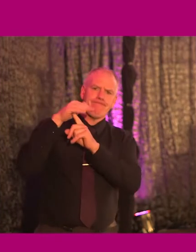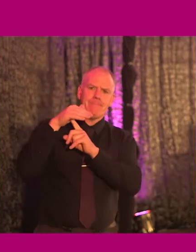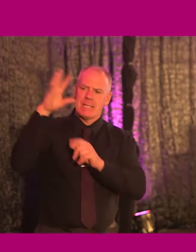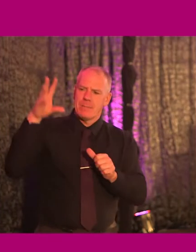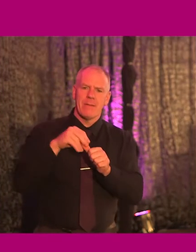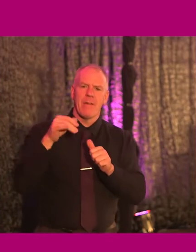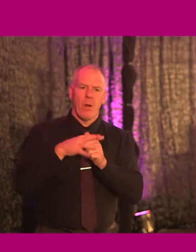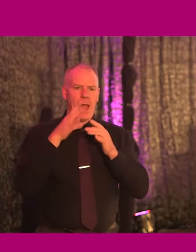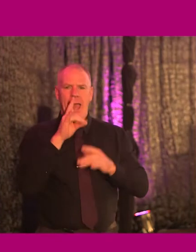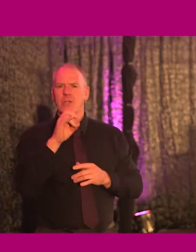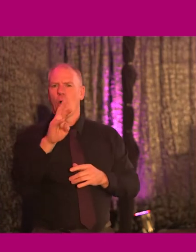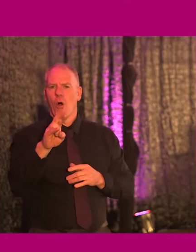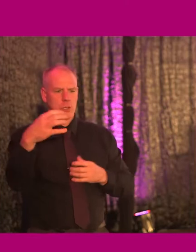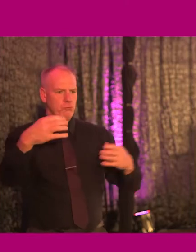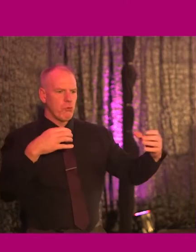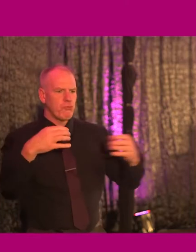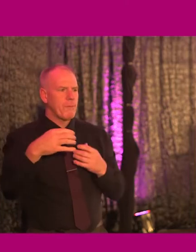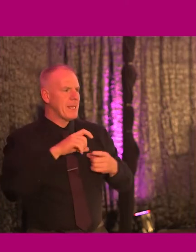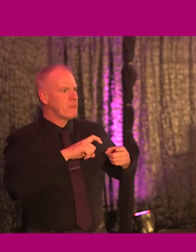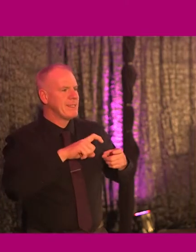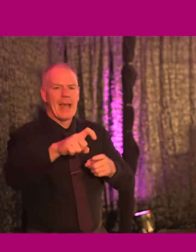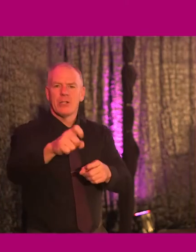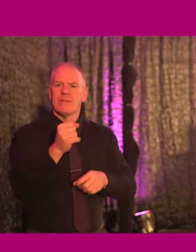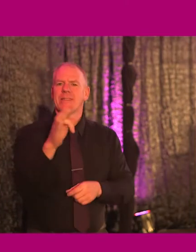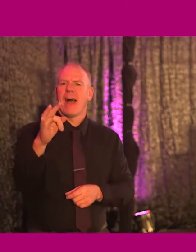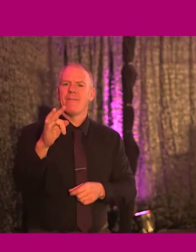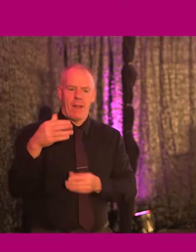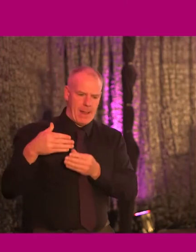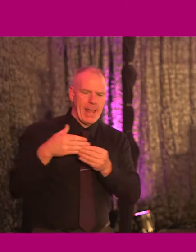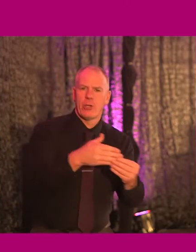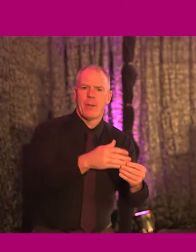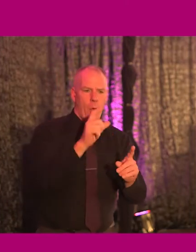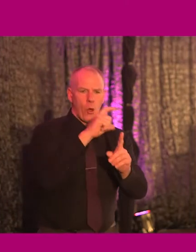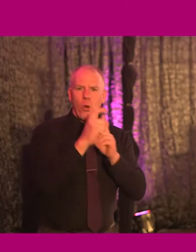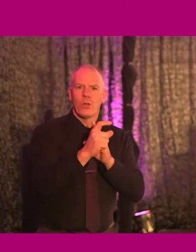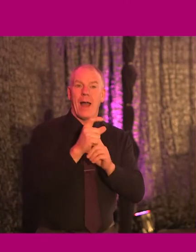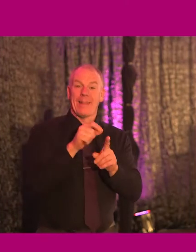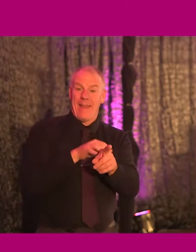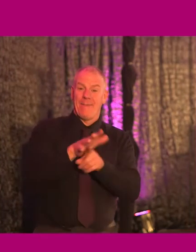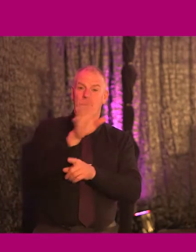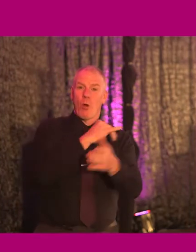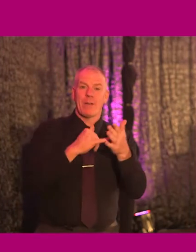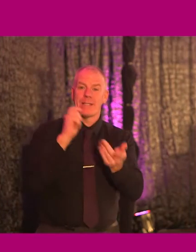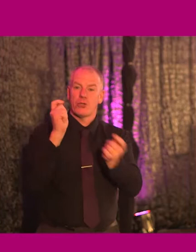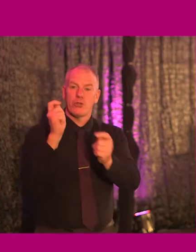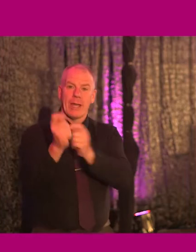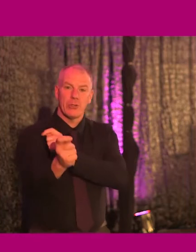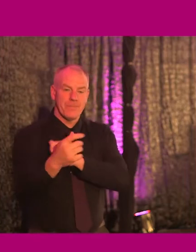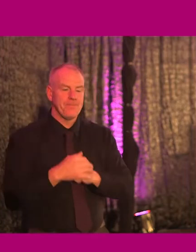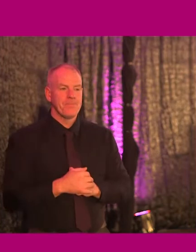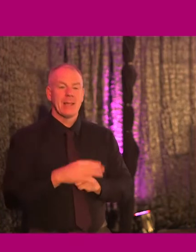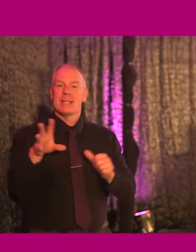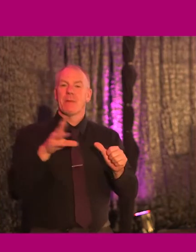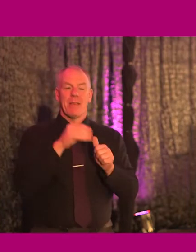resources, recruitment and retention, leadership and culture and organisational change. Her specialist areas include